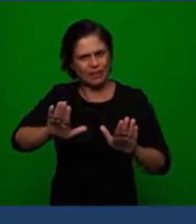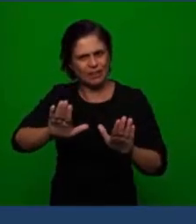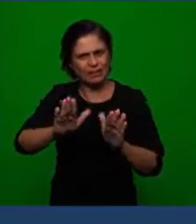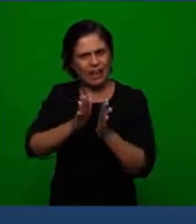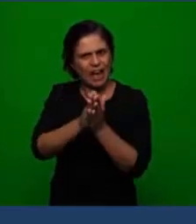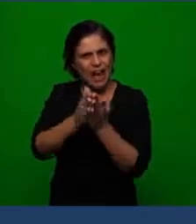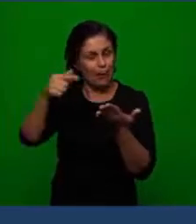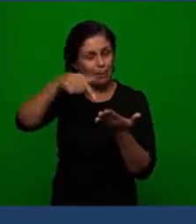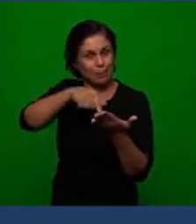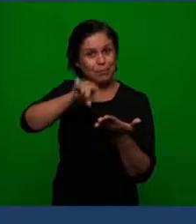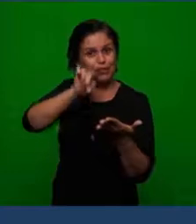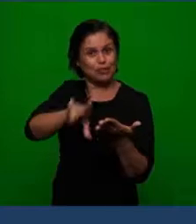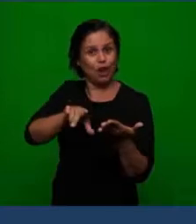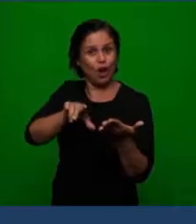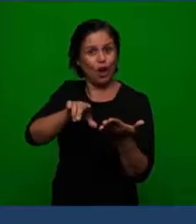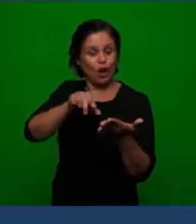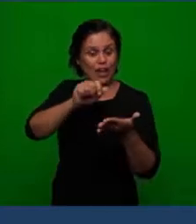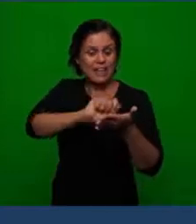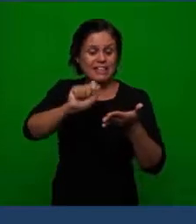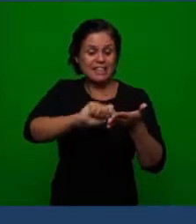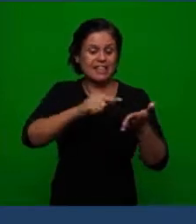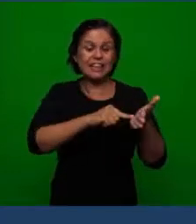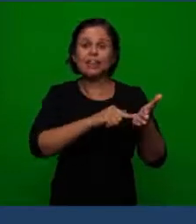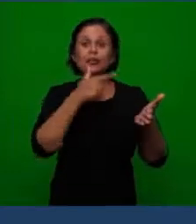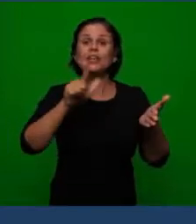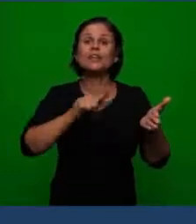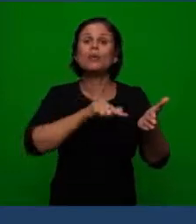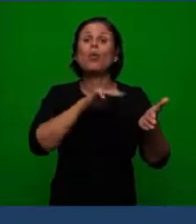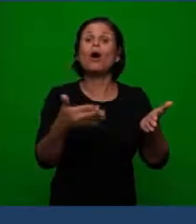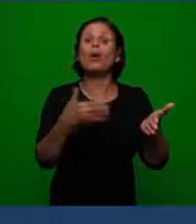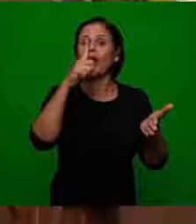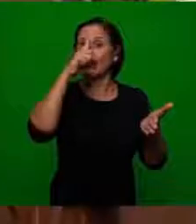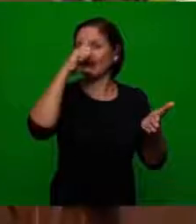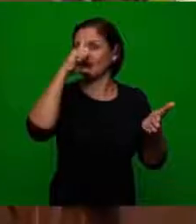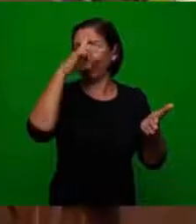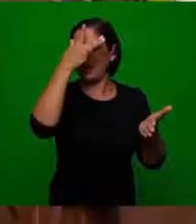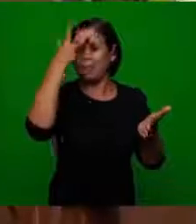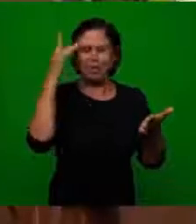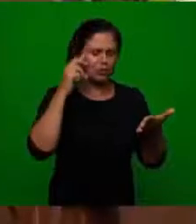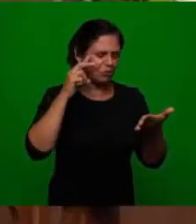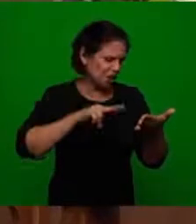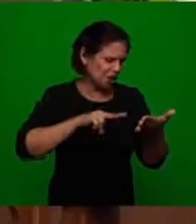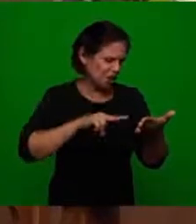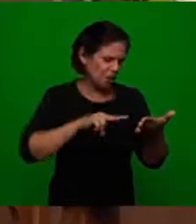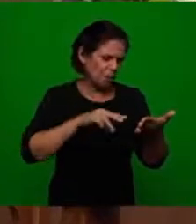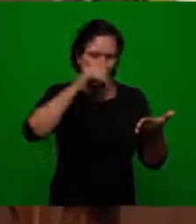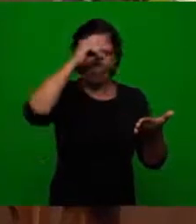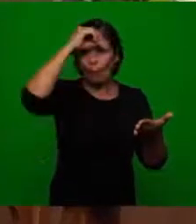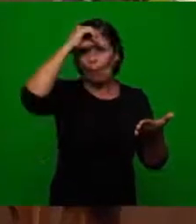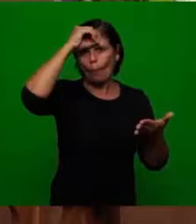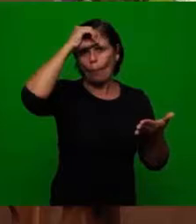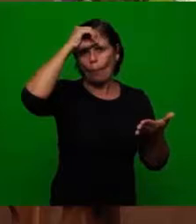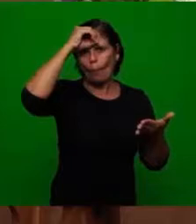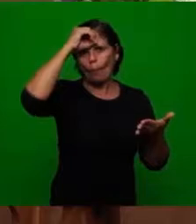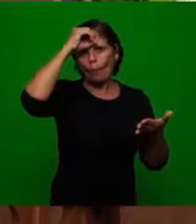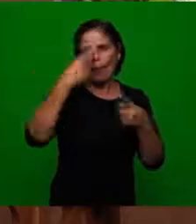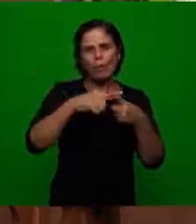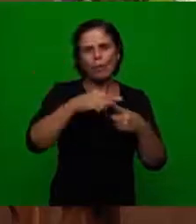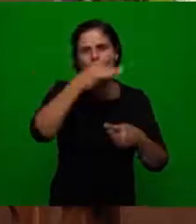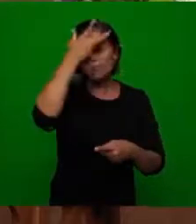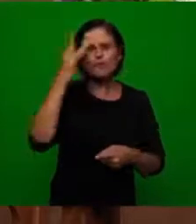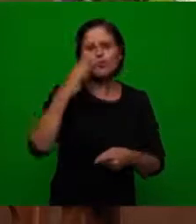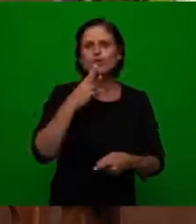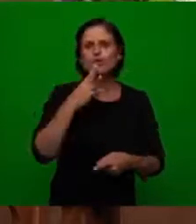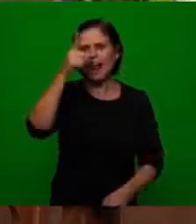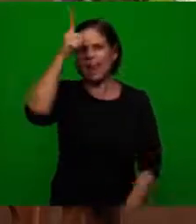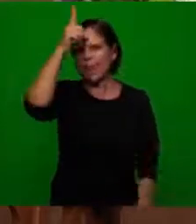French and the others he the language was the language that was spoken in the region